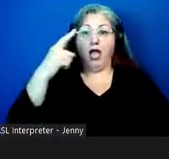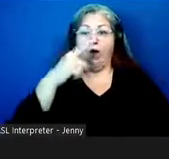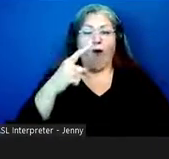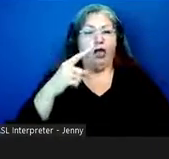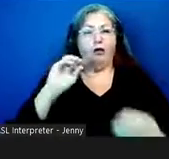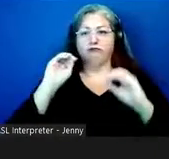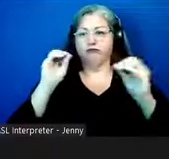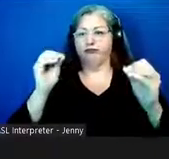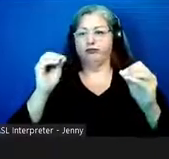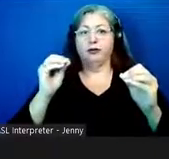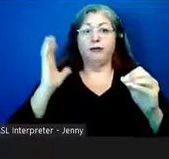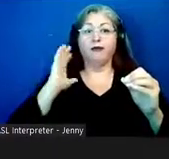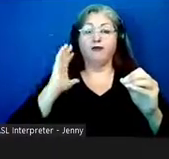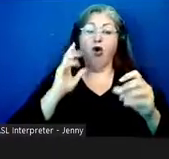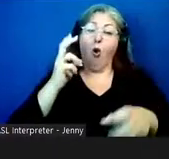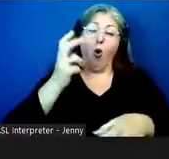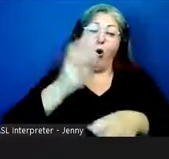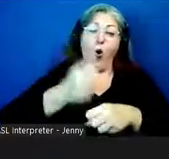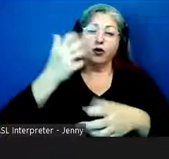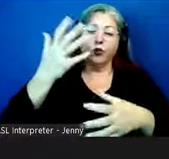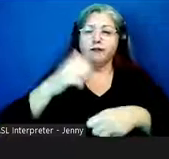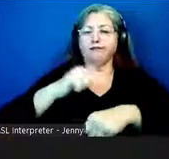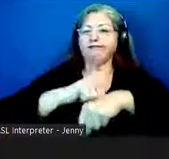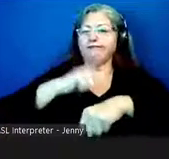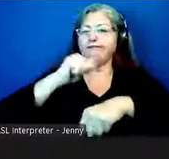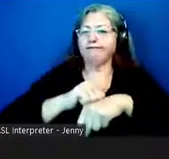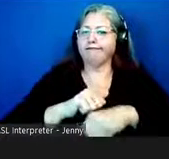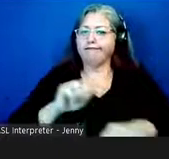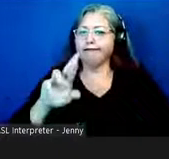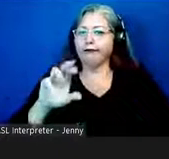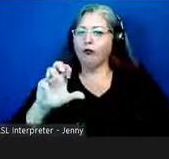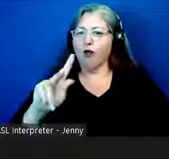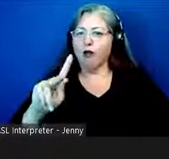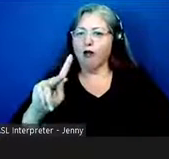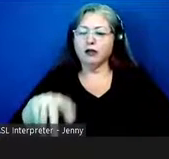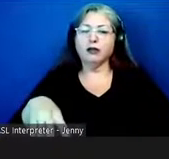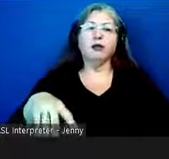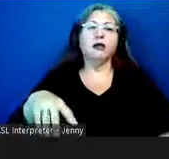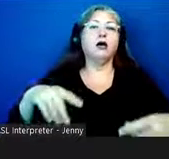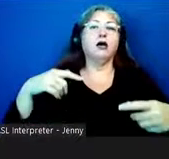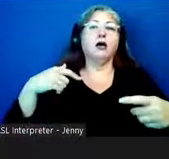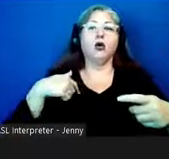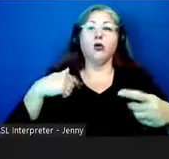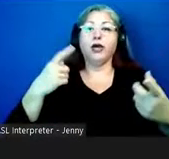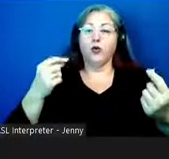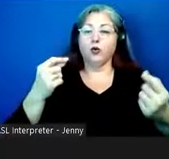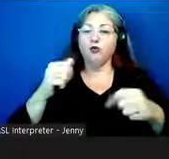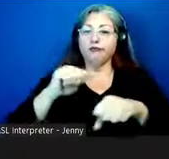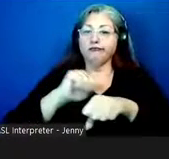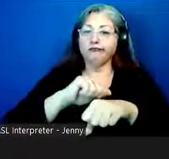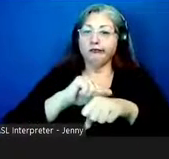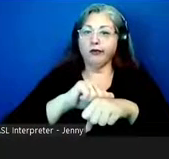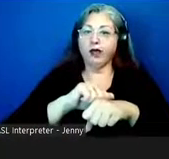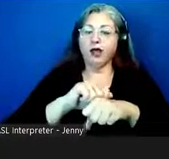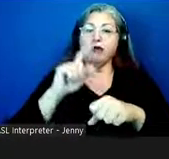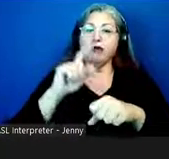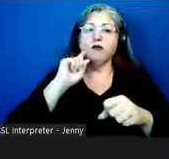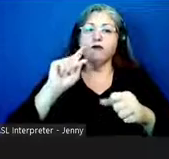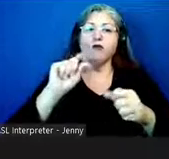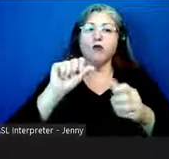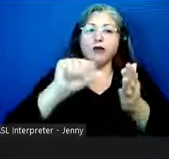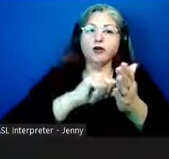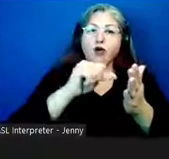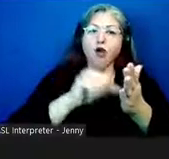things we have are stone rocks but we use stone to carve our